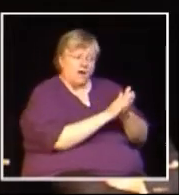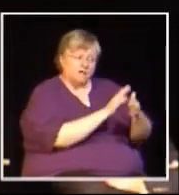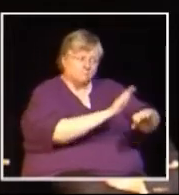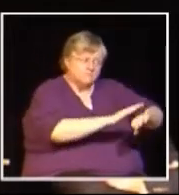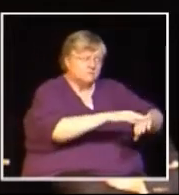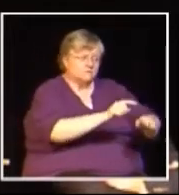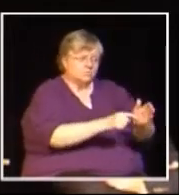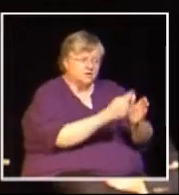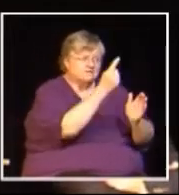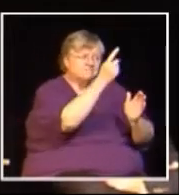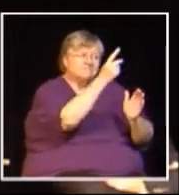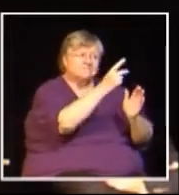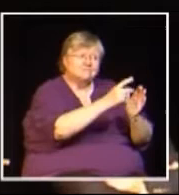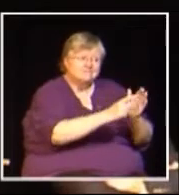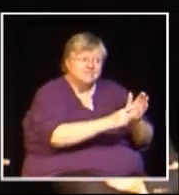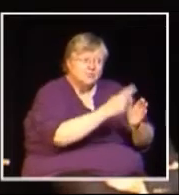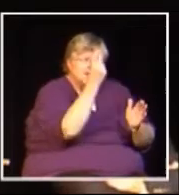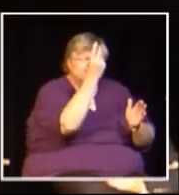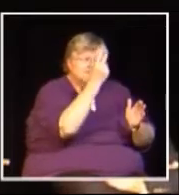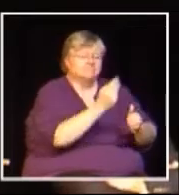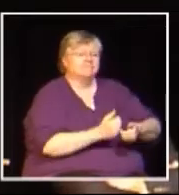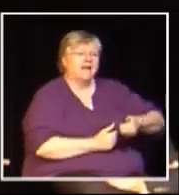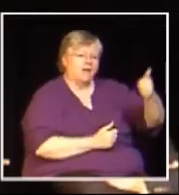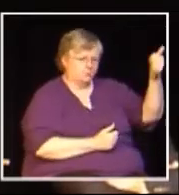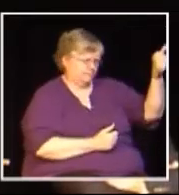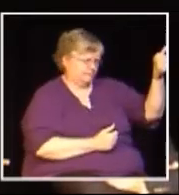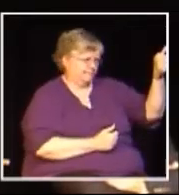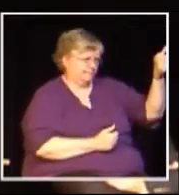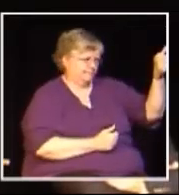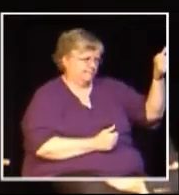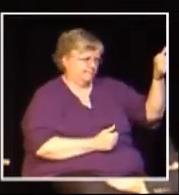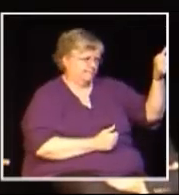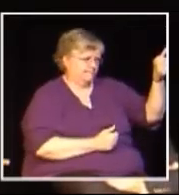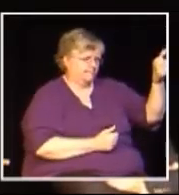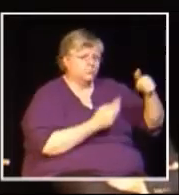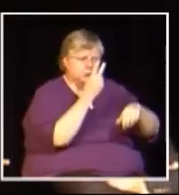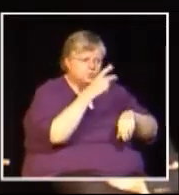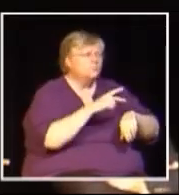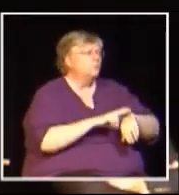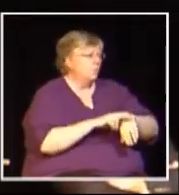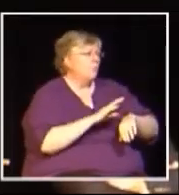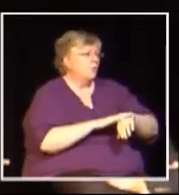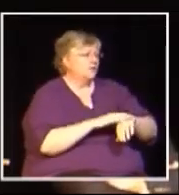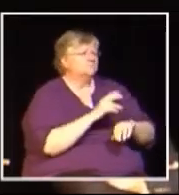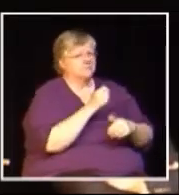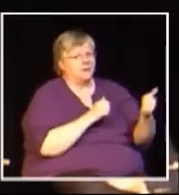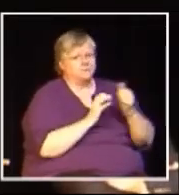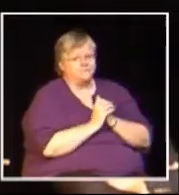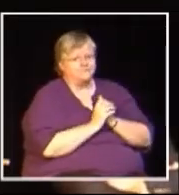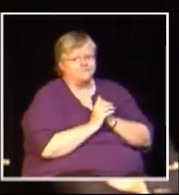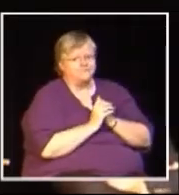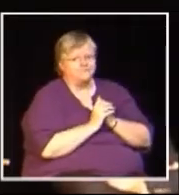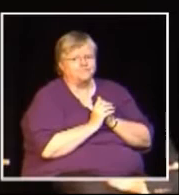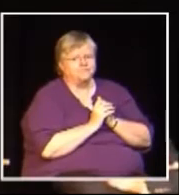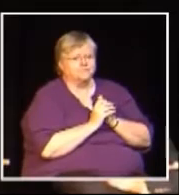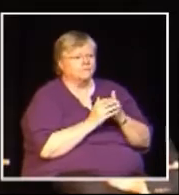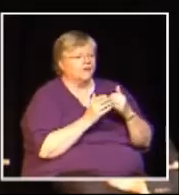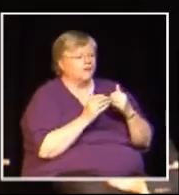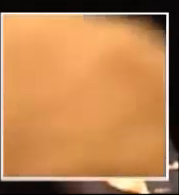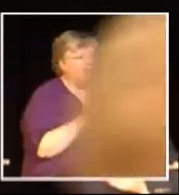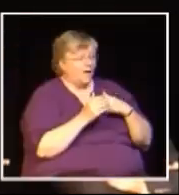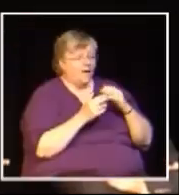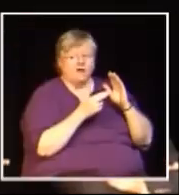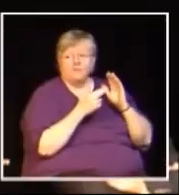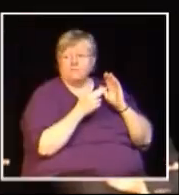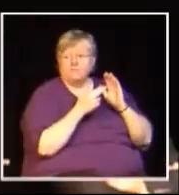questions, not speeches. So, and one final piece of keeping order,